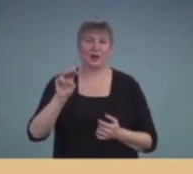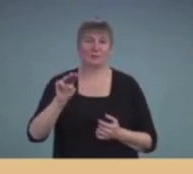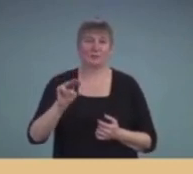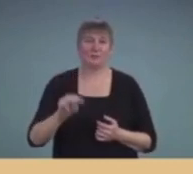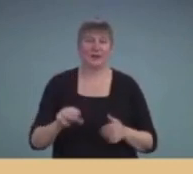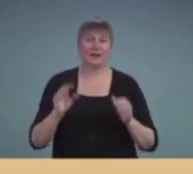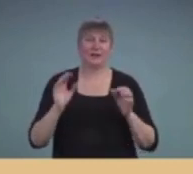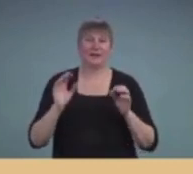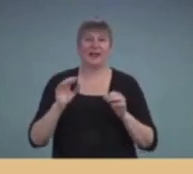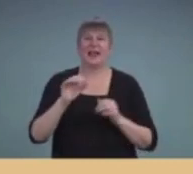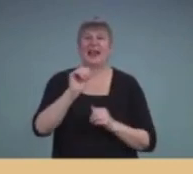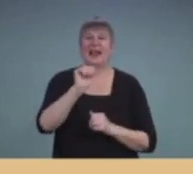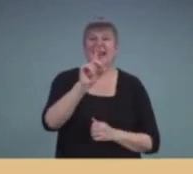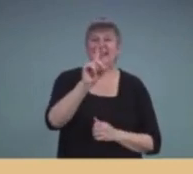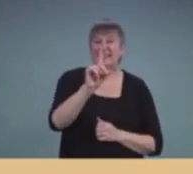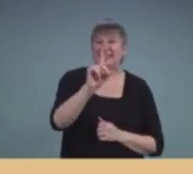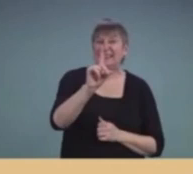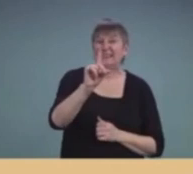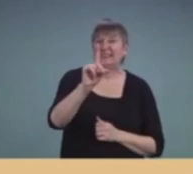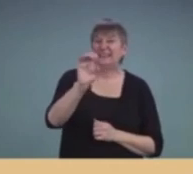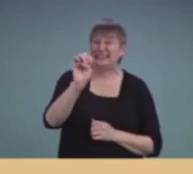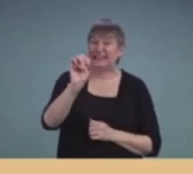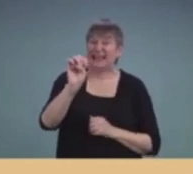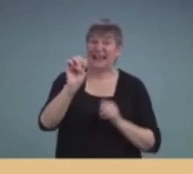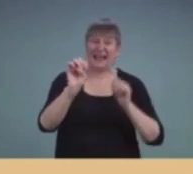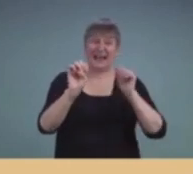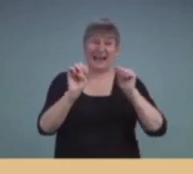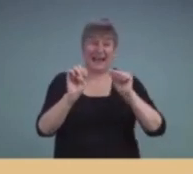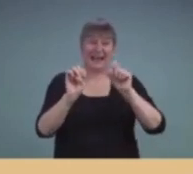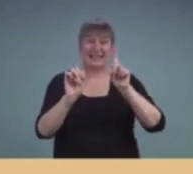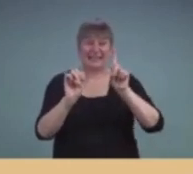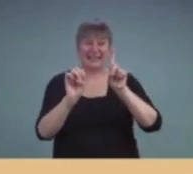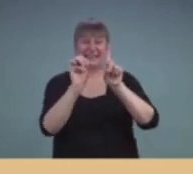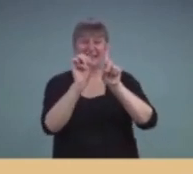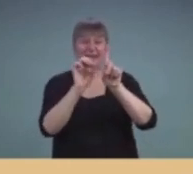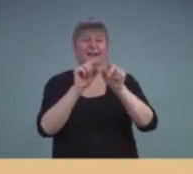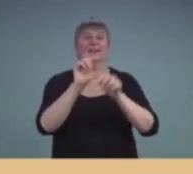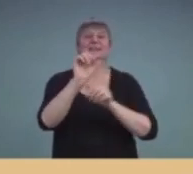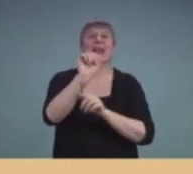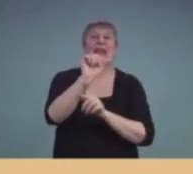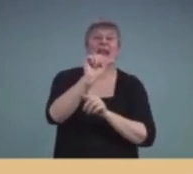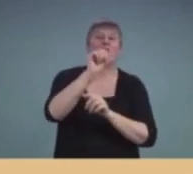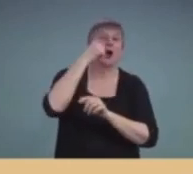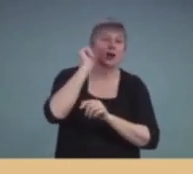And it's ADE Vantage, like here, audiology deaf education Vantage.